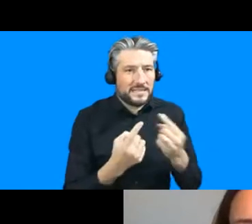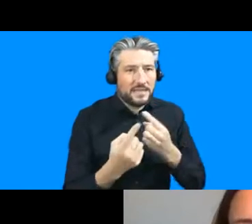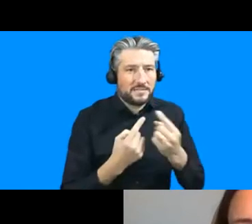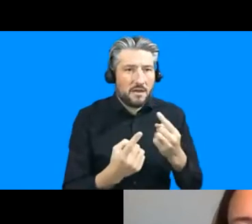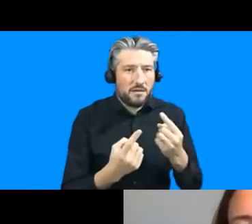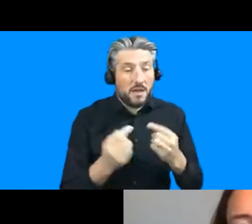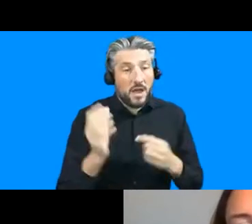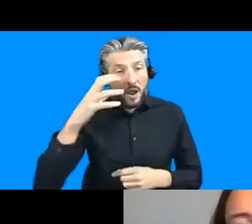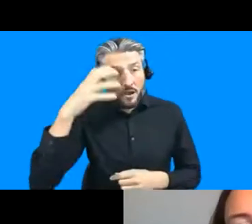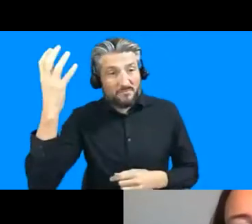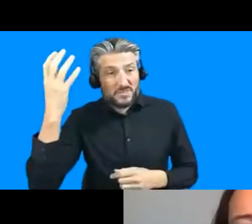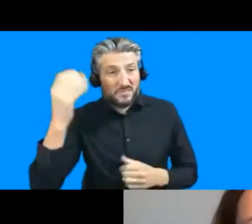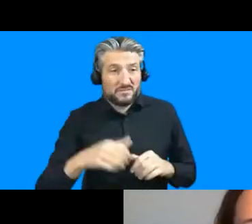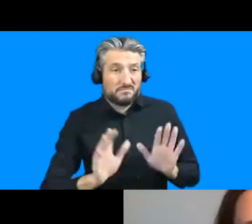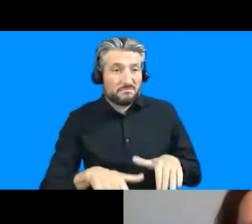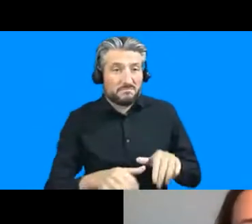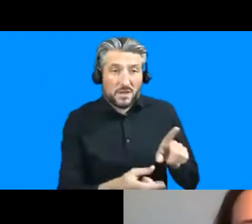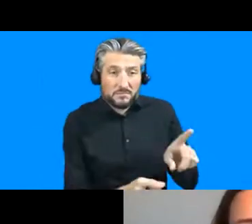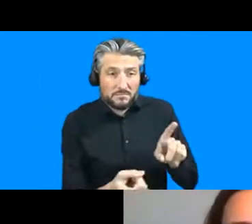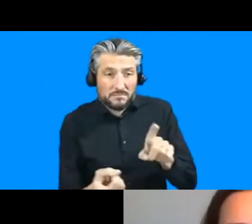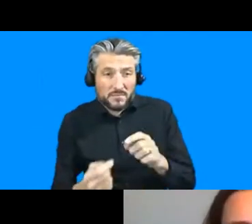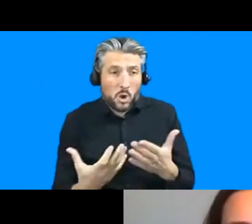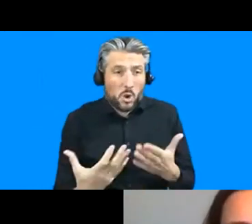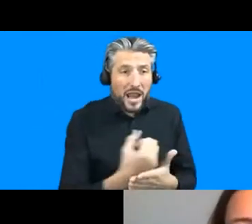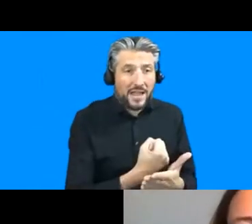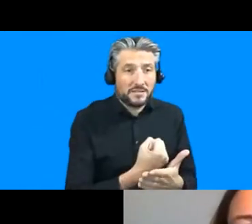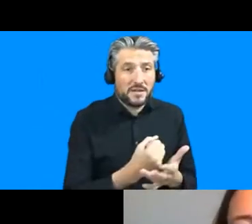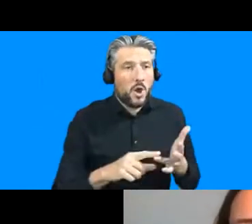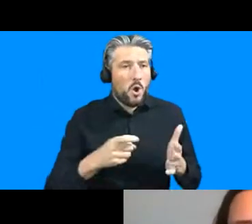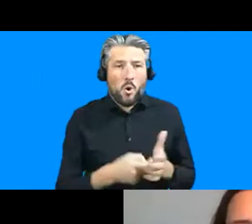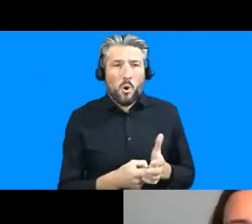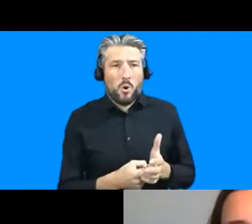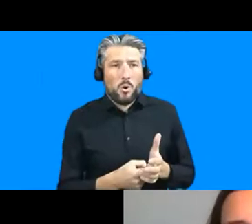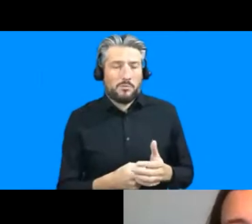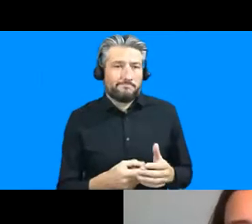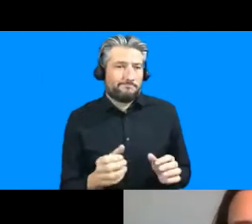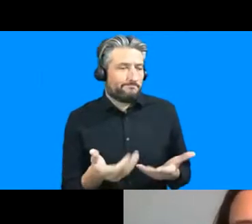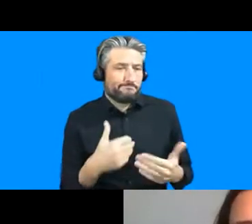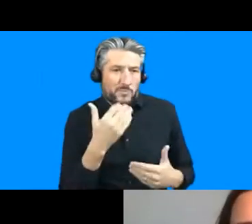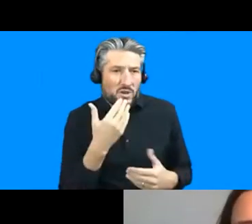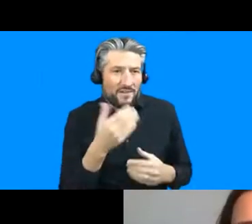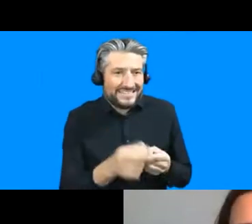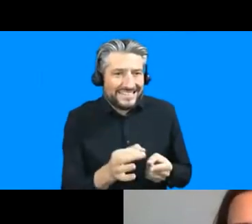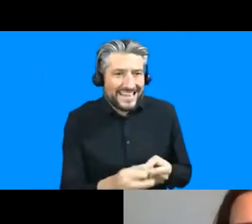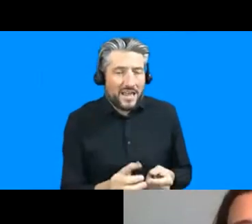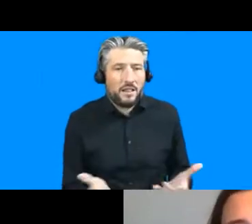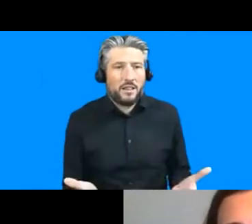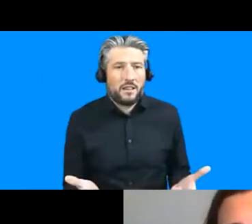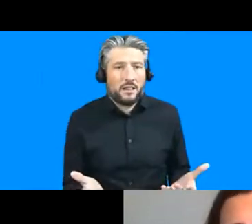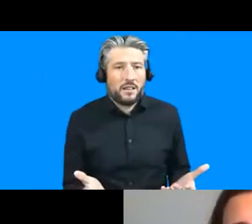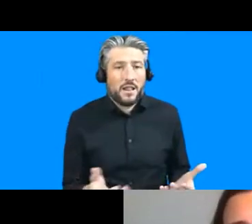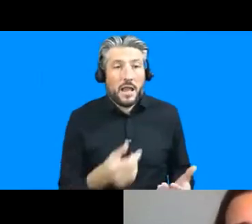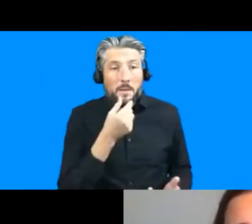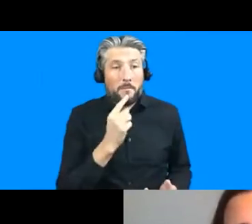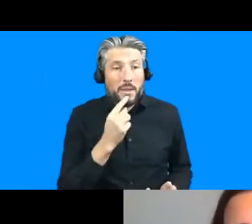disaggregate it sufficiently um research data is pat is kind of patchy and the result is that we don't have good profiles of the people who who live in these